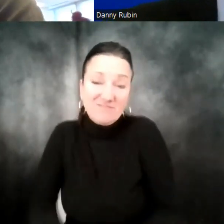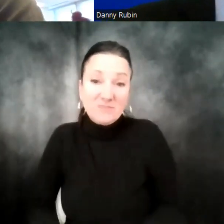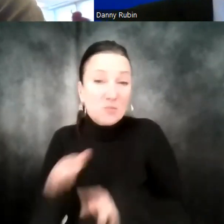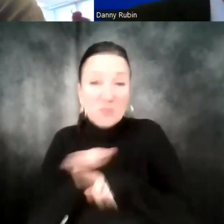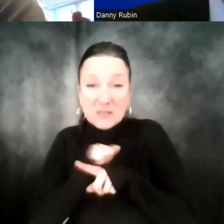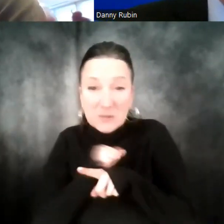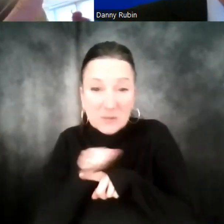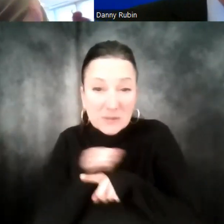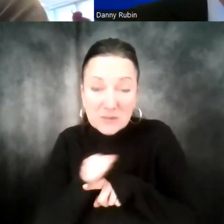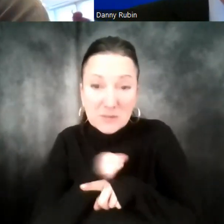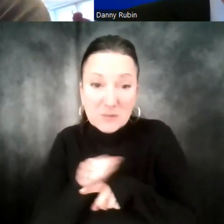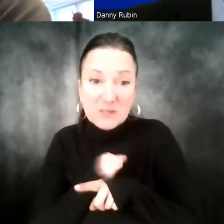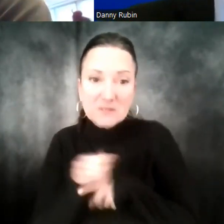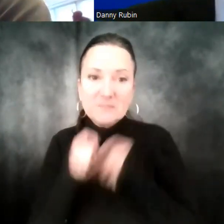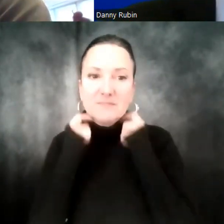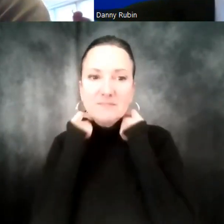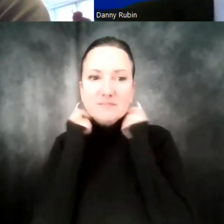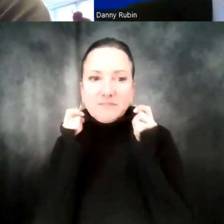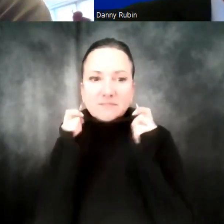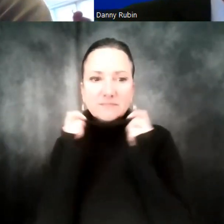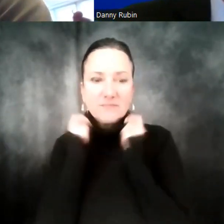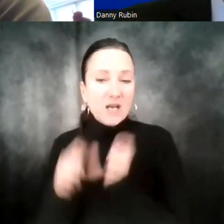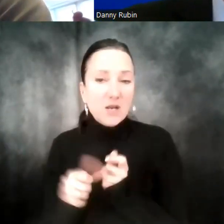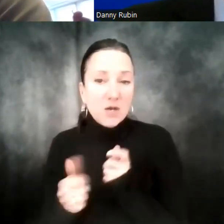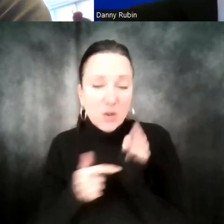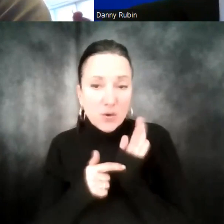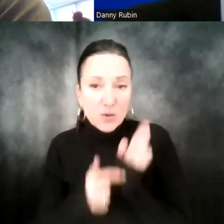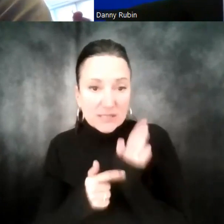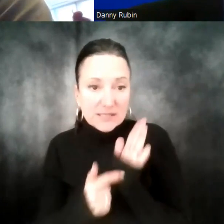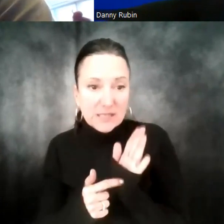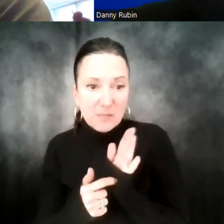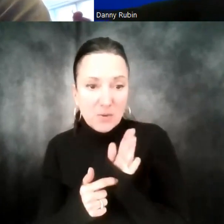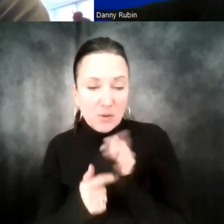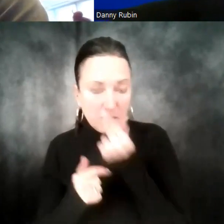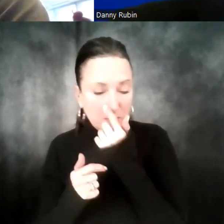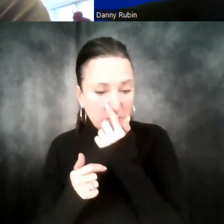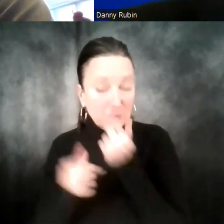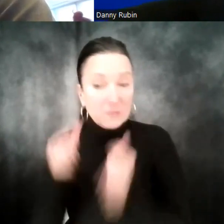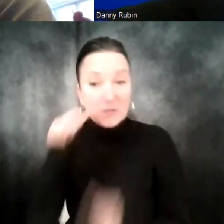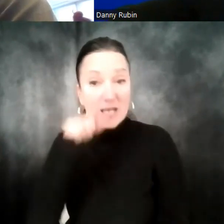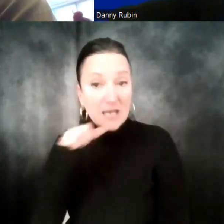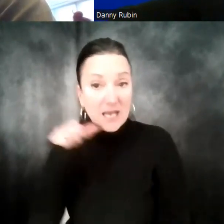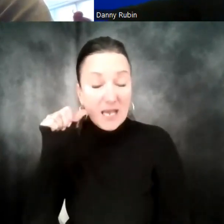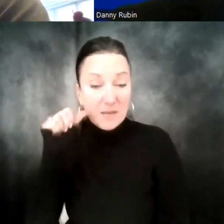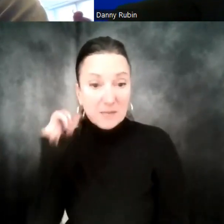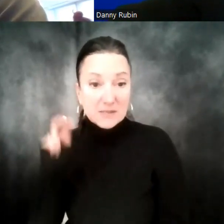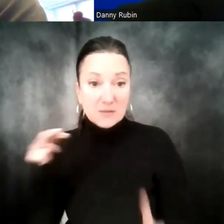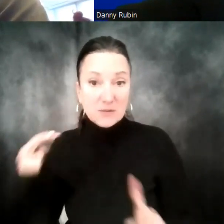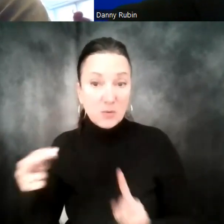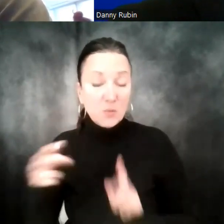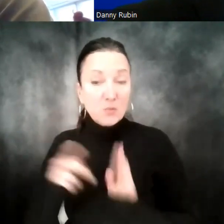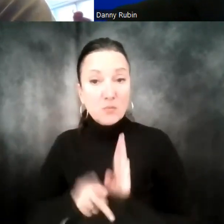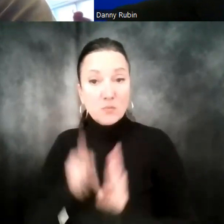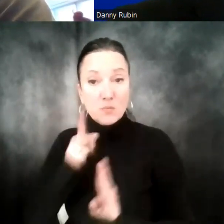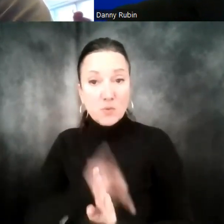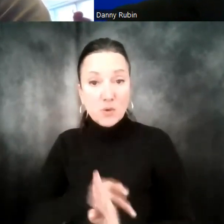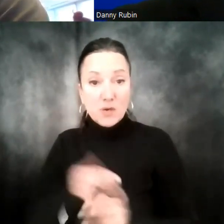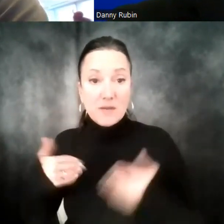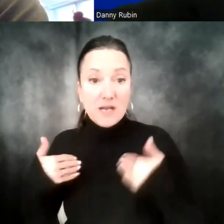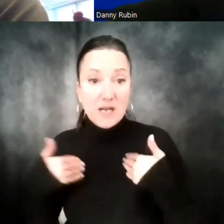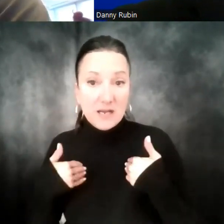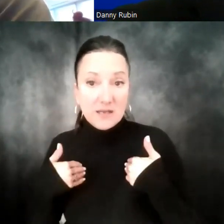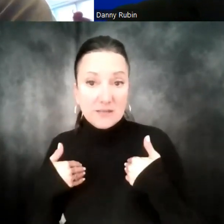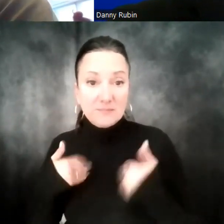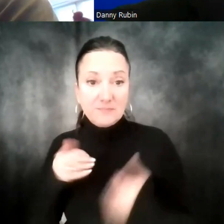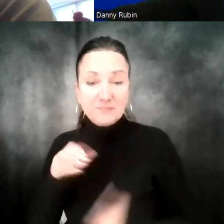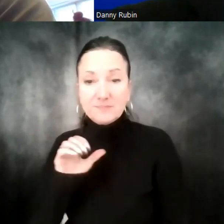100%. I mean, I can give you an example. And as far as Amazon is concerned, there actually is a program we have internally called the